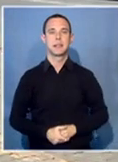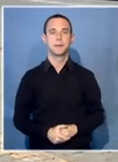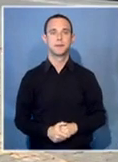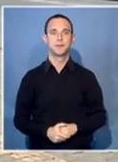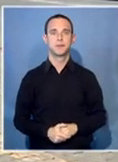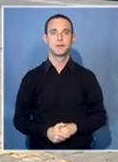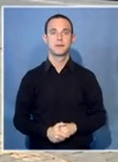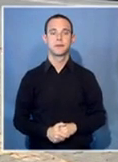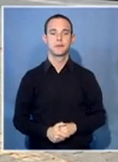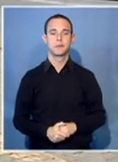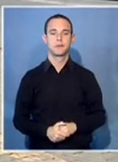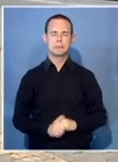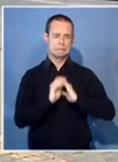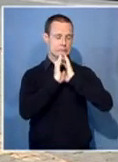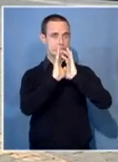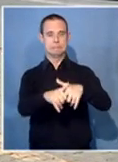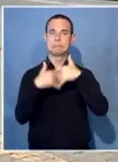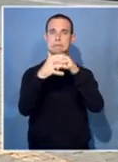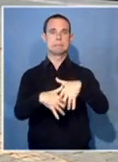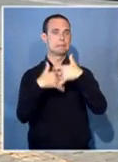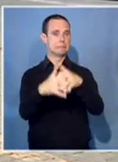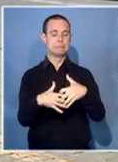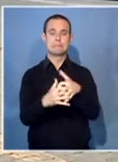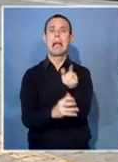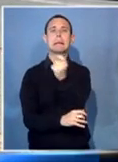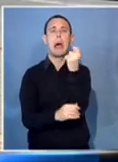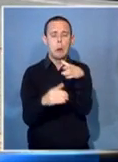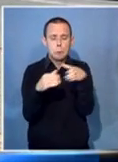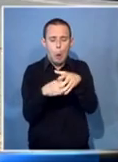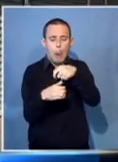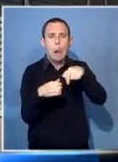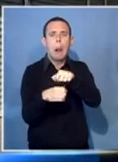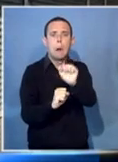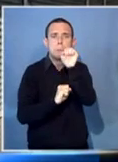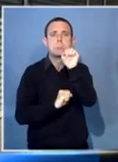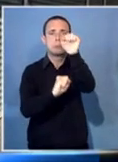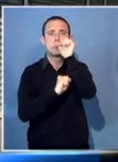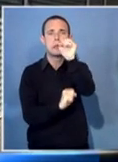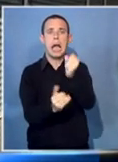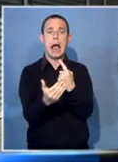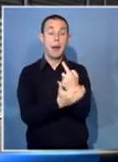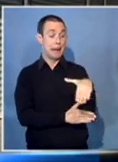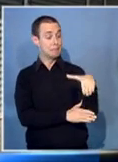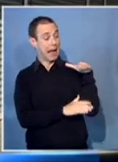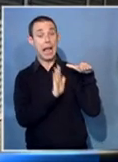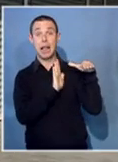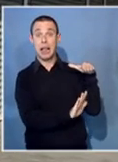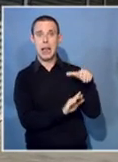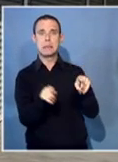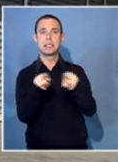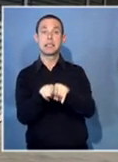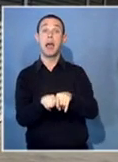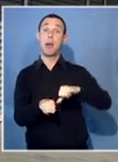It was havoc in the center of this small town. All businesses, including banks and the government